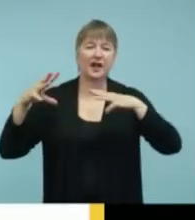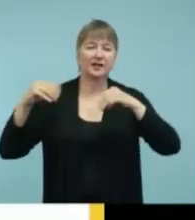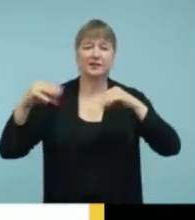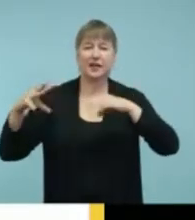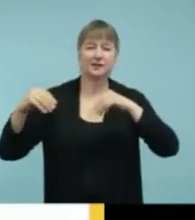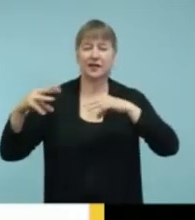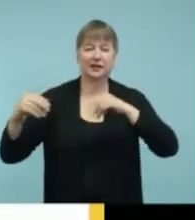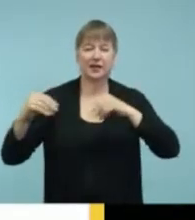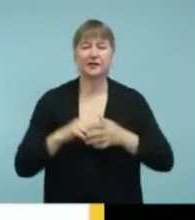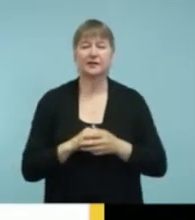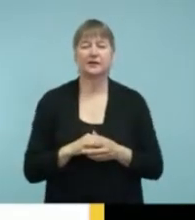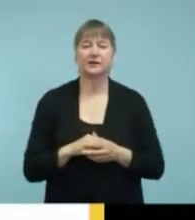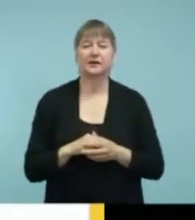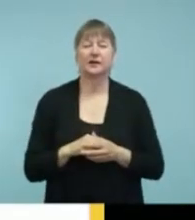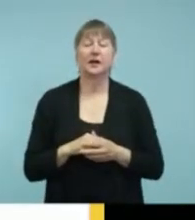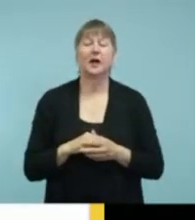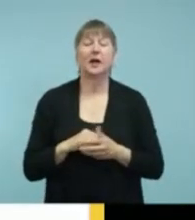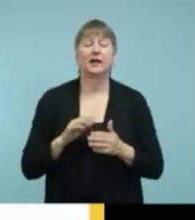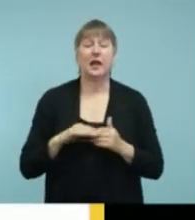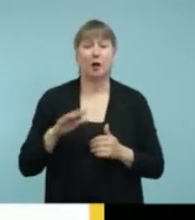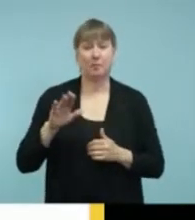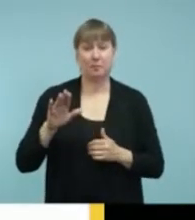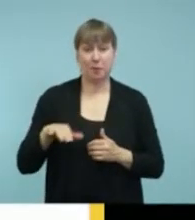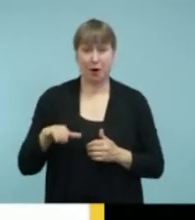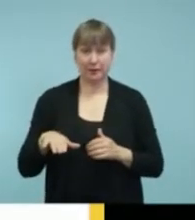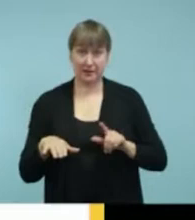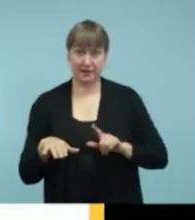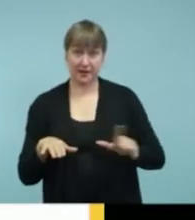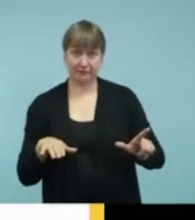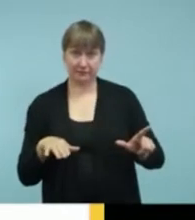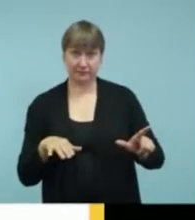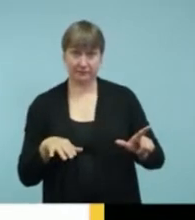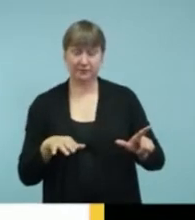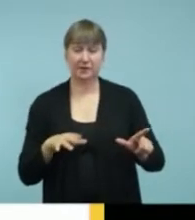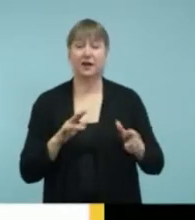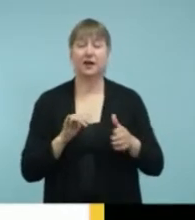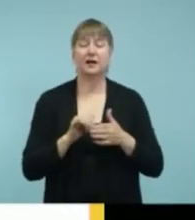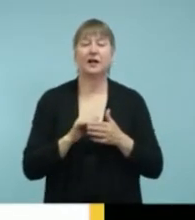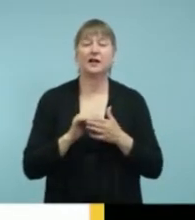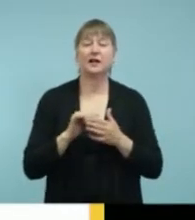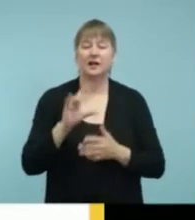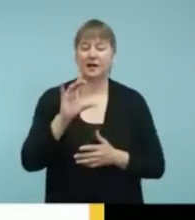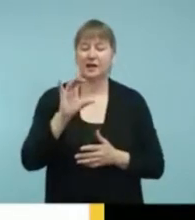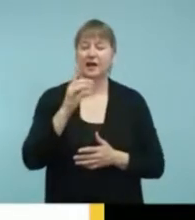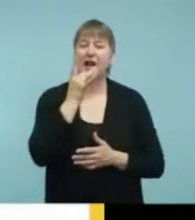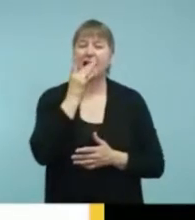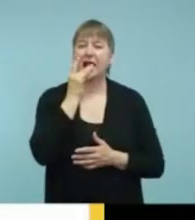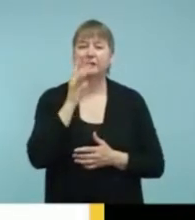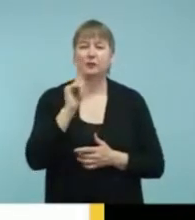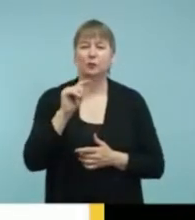Bottom left hand corner is a product called the Lifetone. Hang on, I'm going to take a drink.